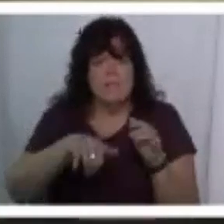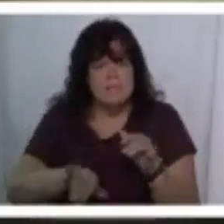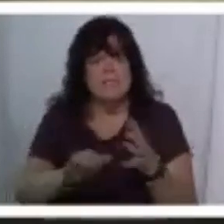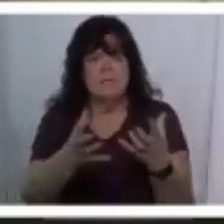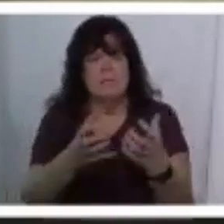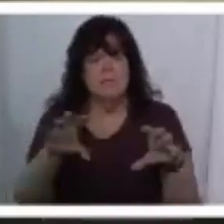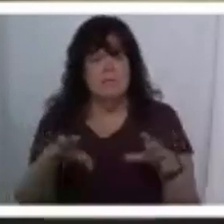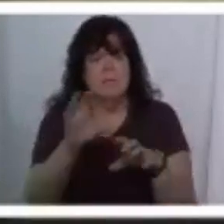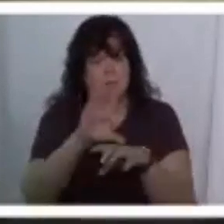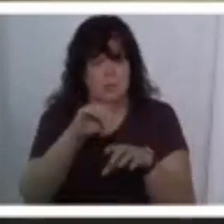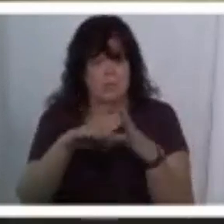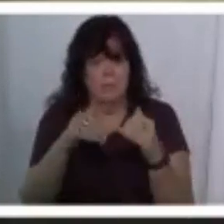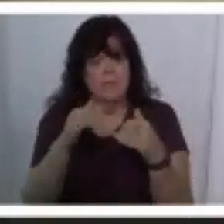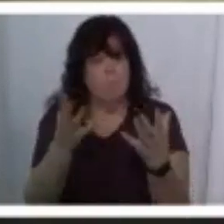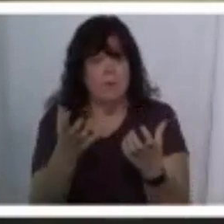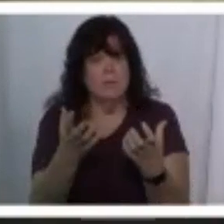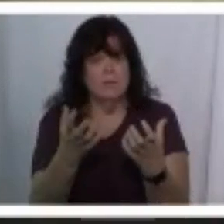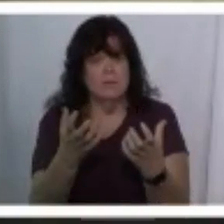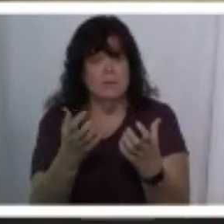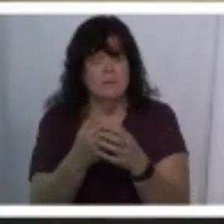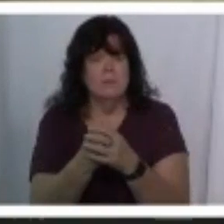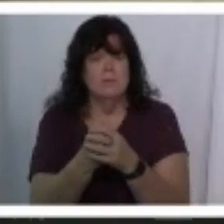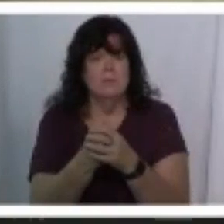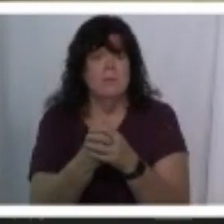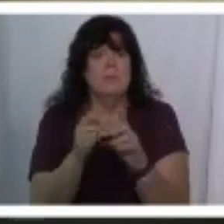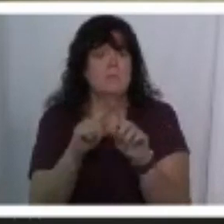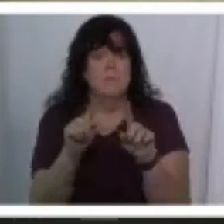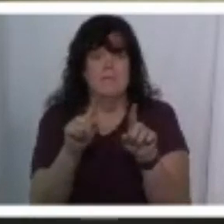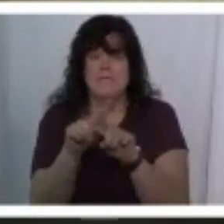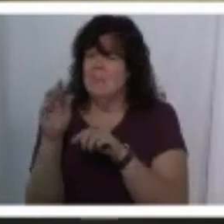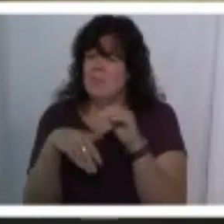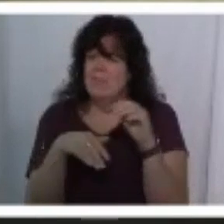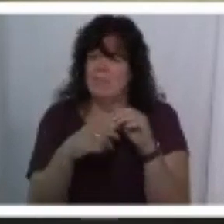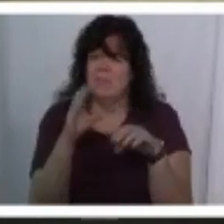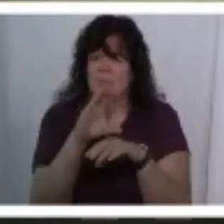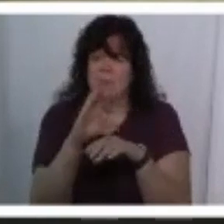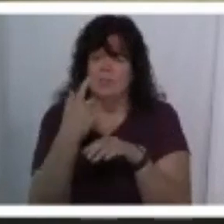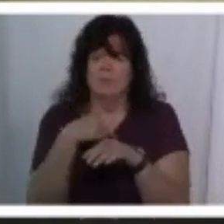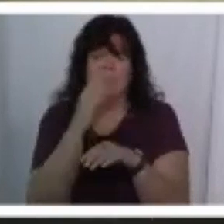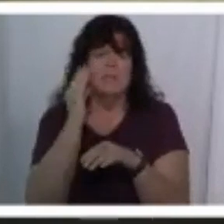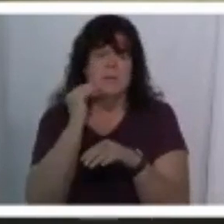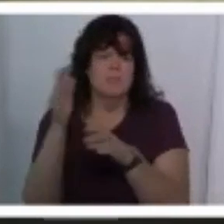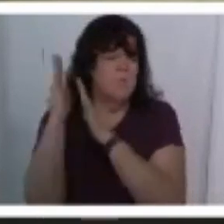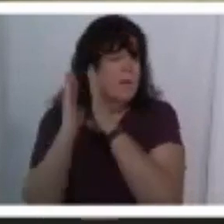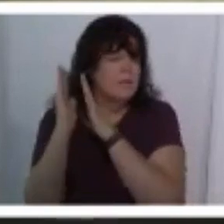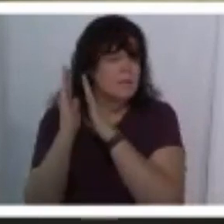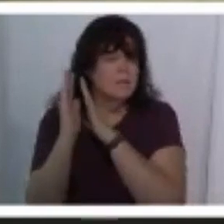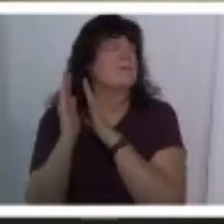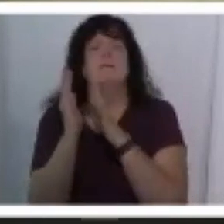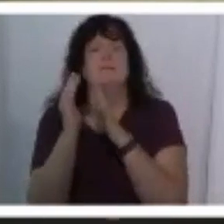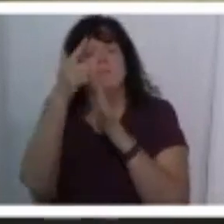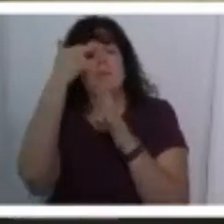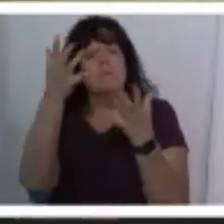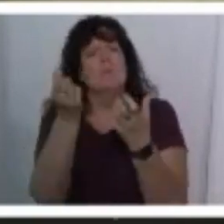church in a building um but different than the churches that we came from and that we want to love people